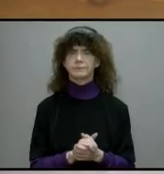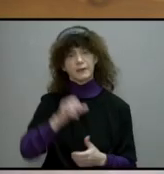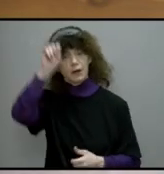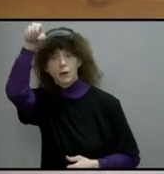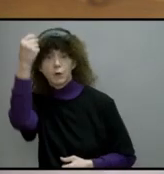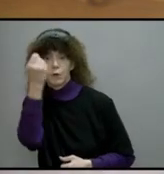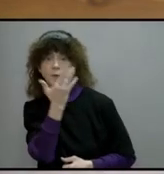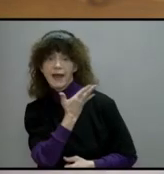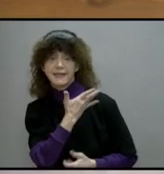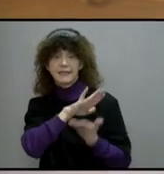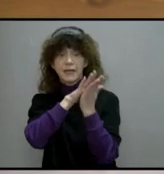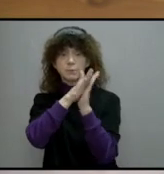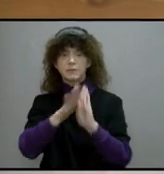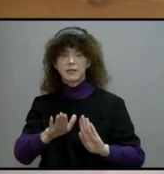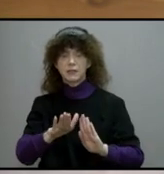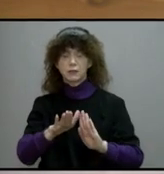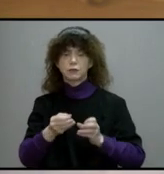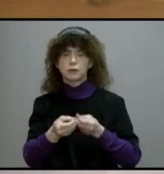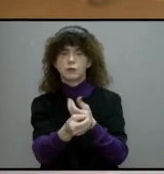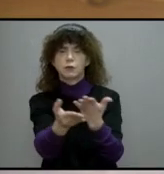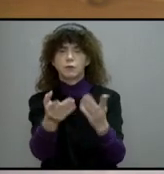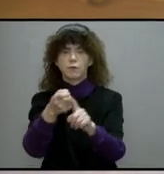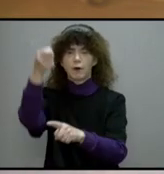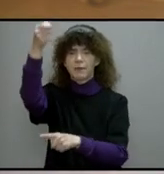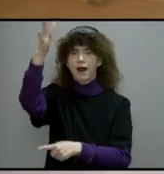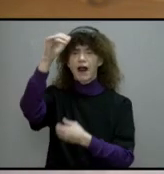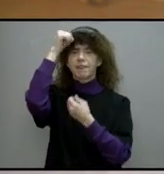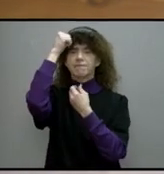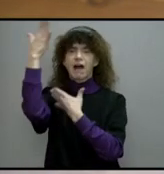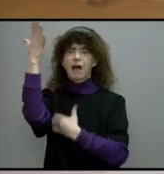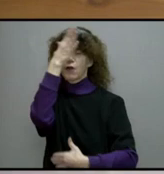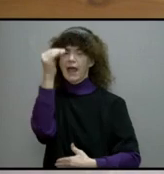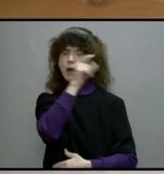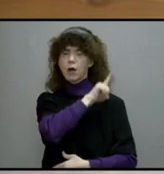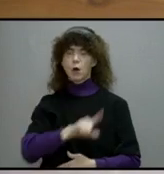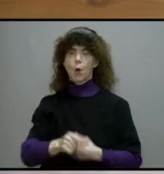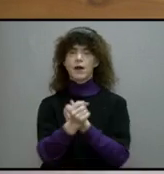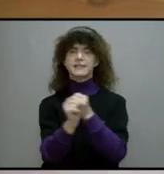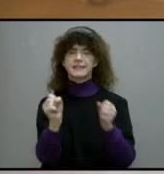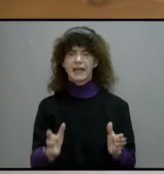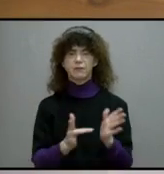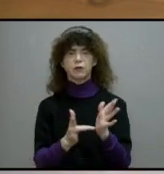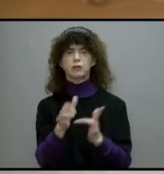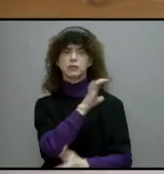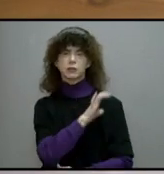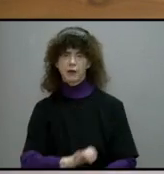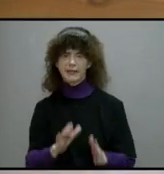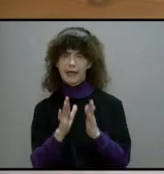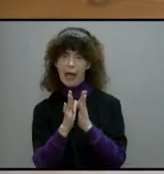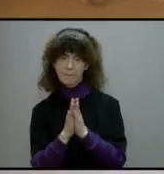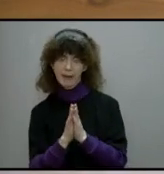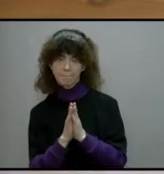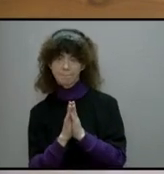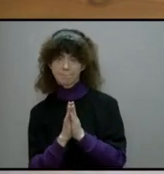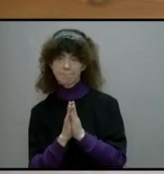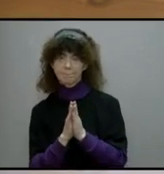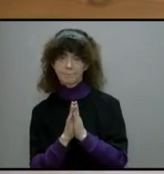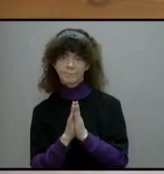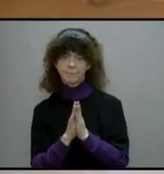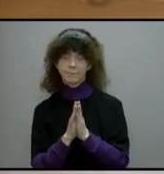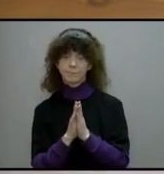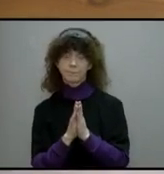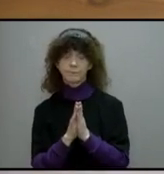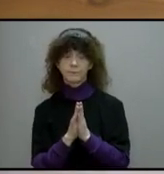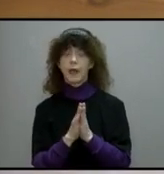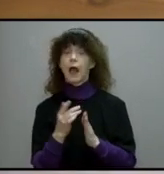Grace to you and peace from God the Father, and from our Lord and Savior, Jesus Christ. Amen. The text for my